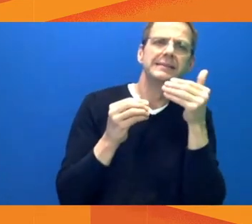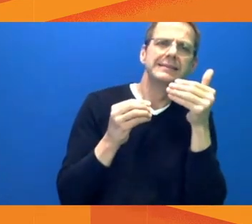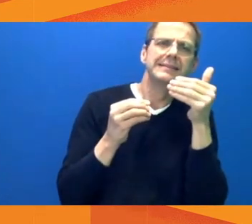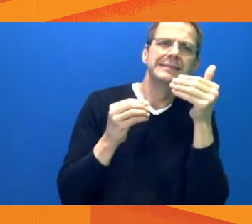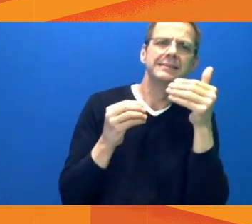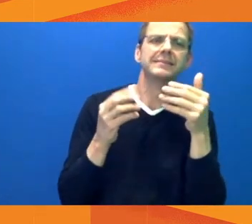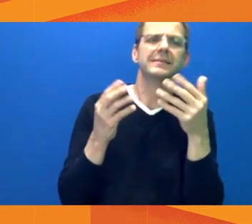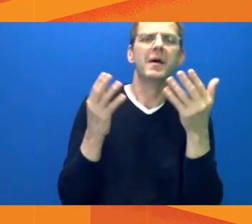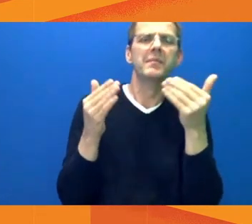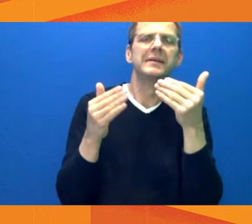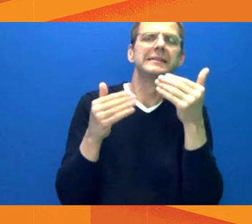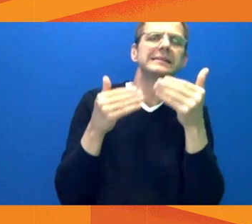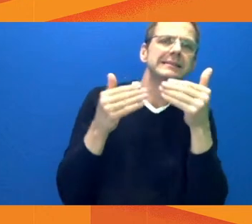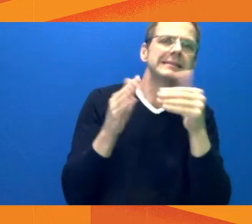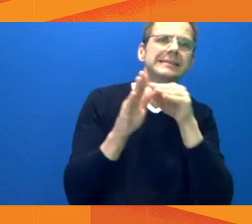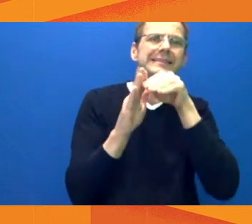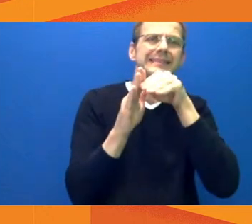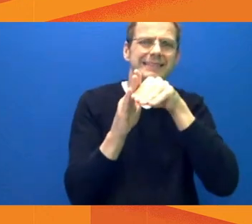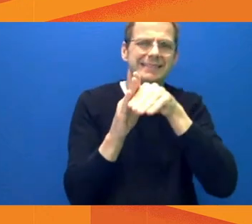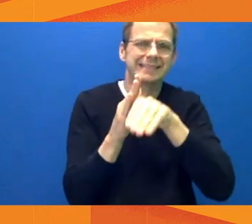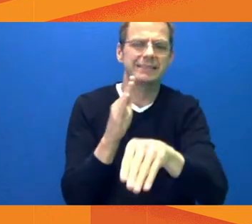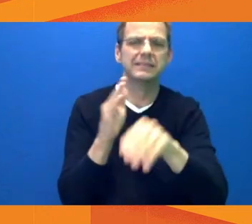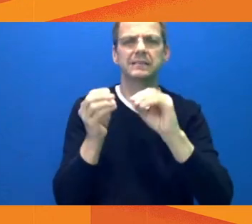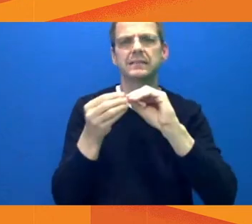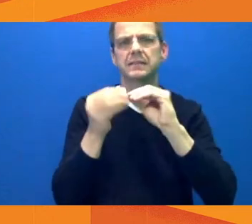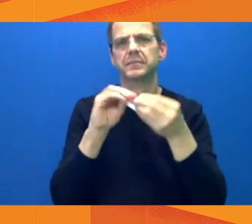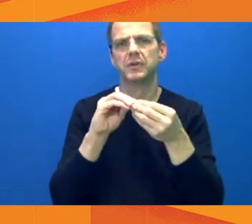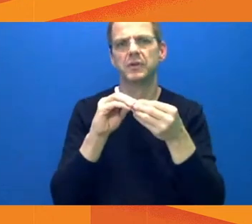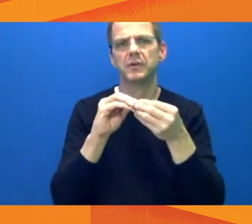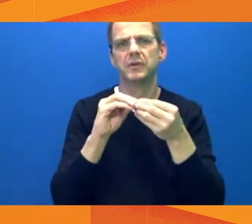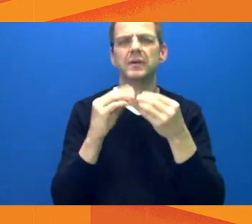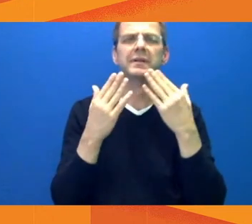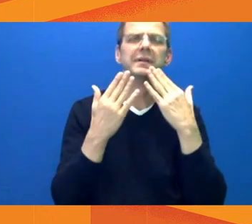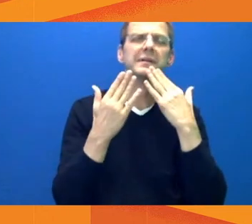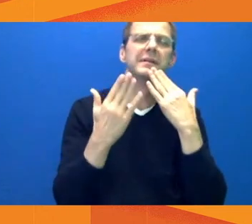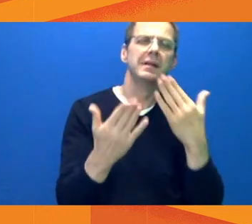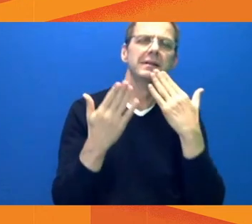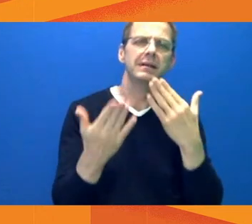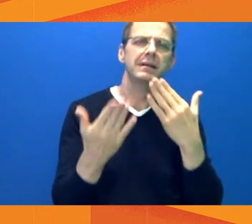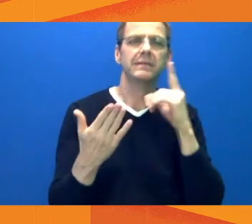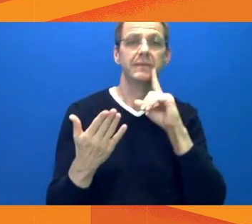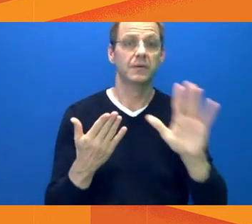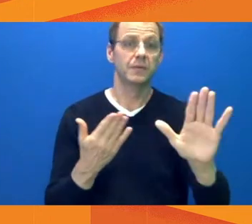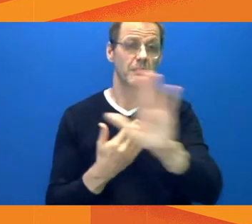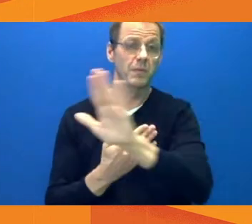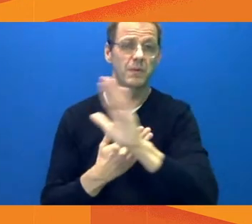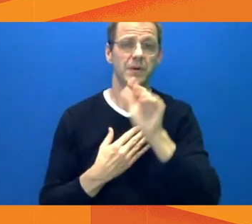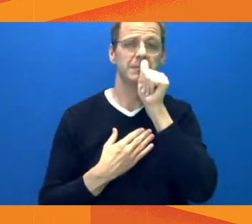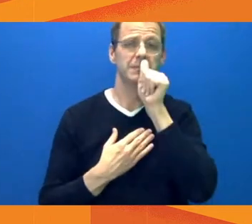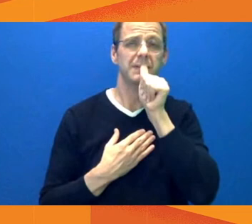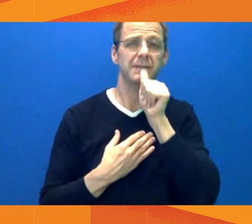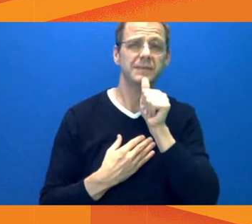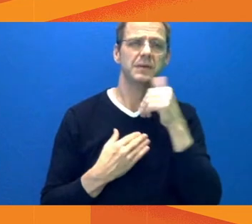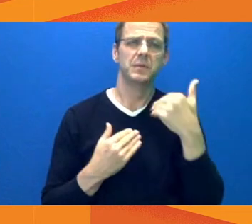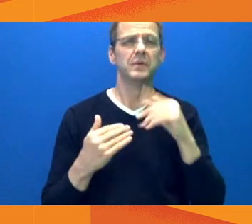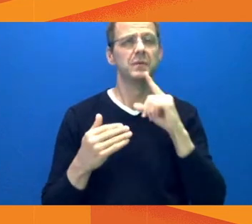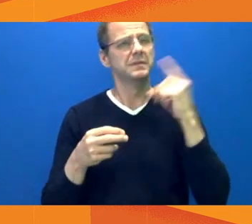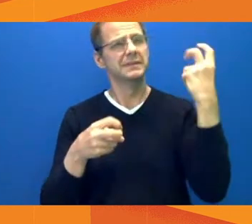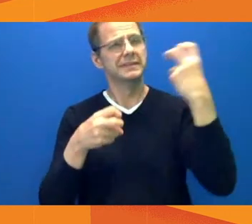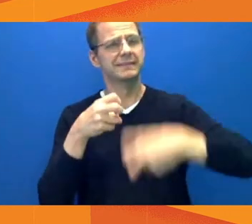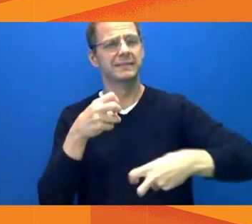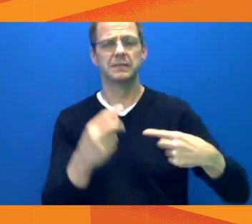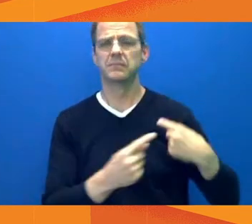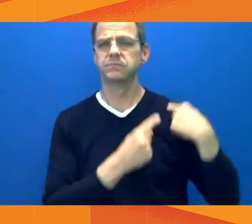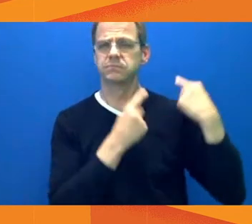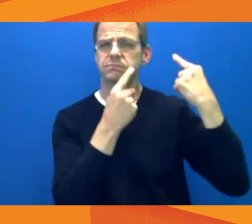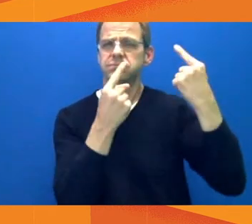even though it's been so different, or so difficult. Pardon me. And with that, I'll pass it off to Andre. Thank you,